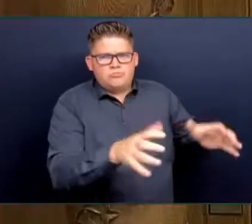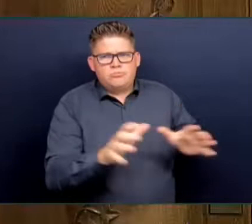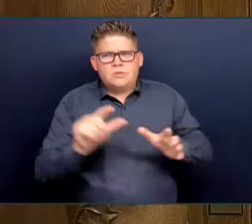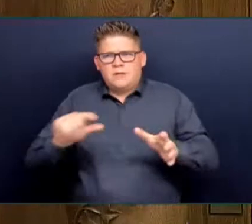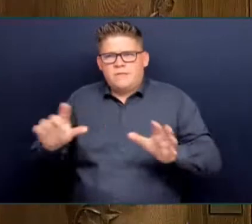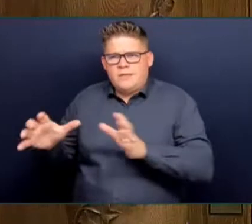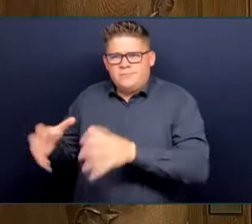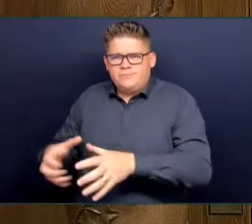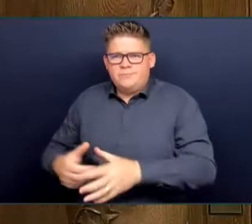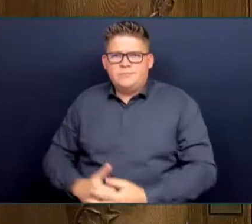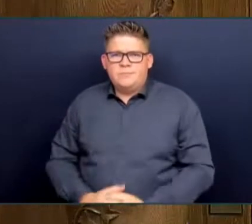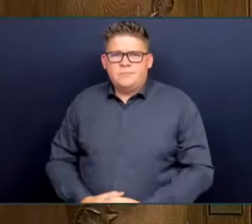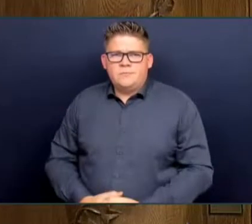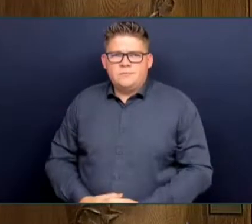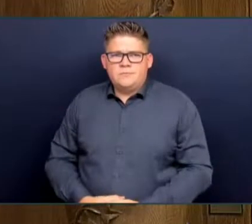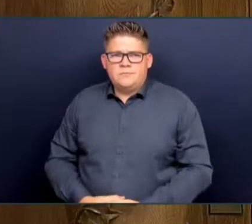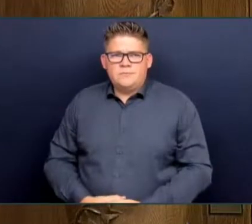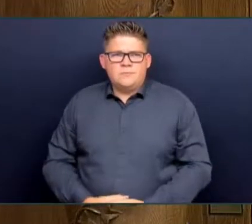Mr.